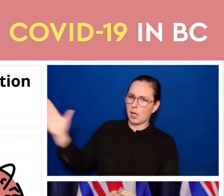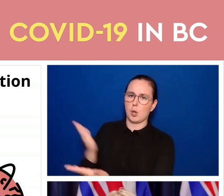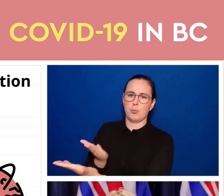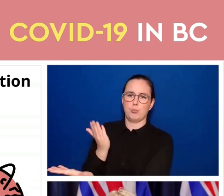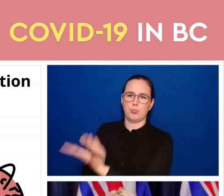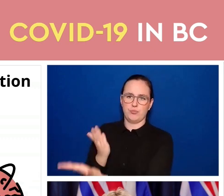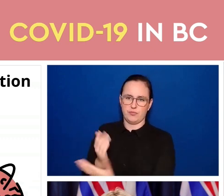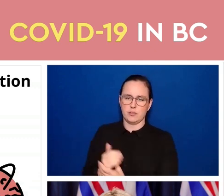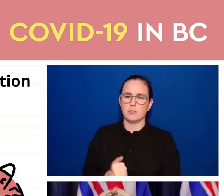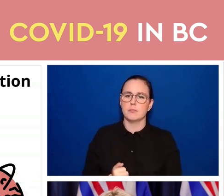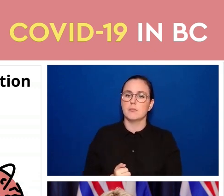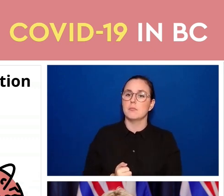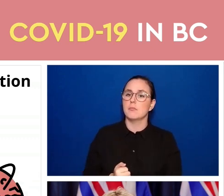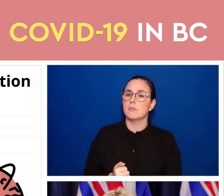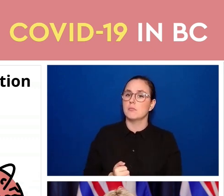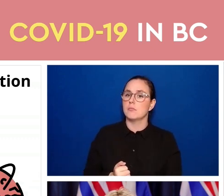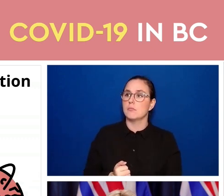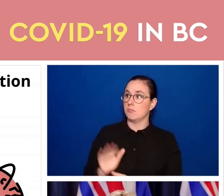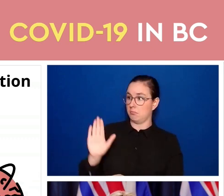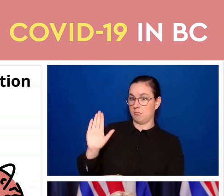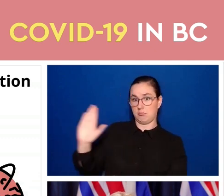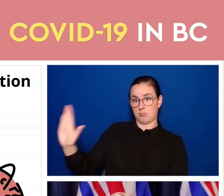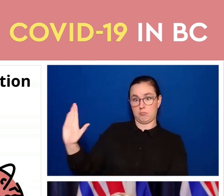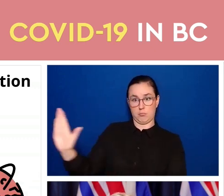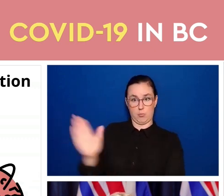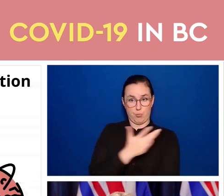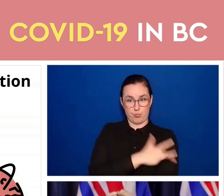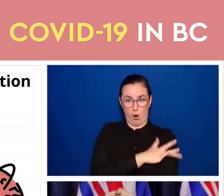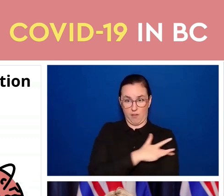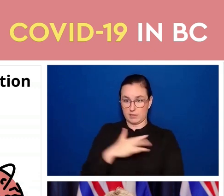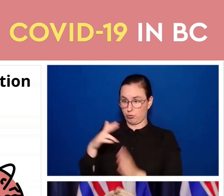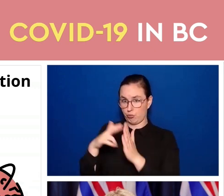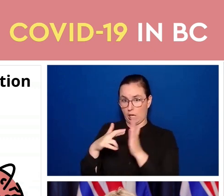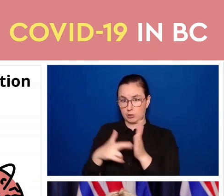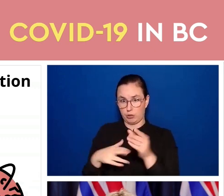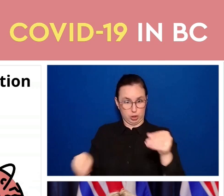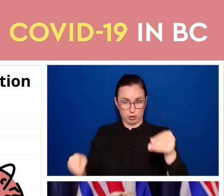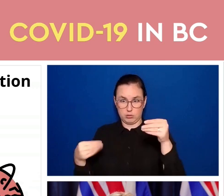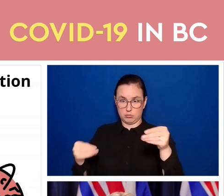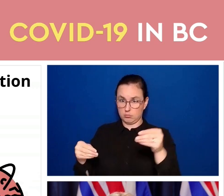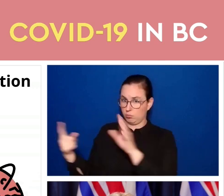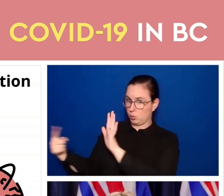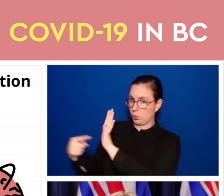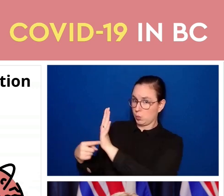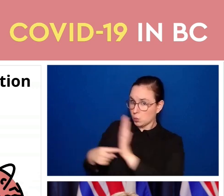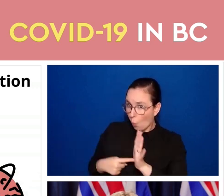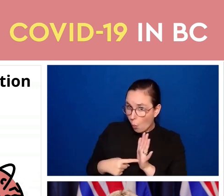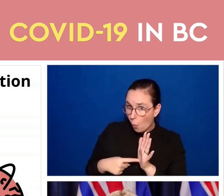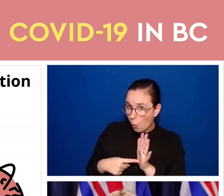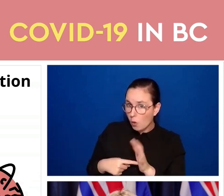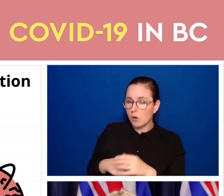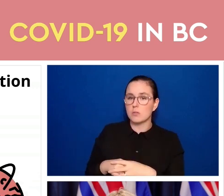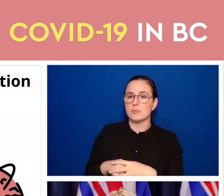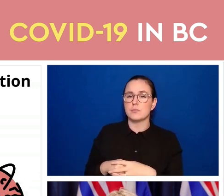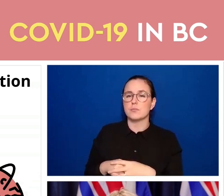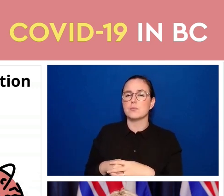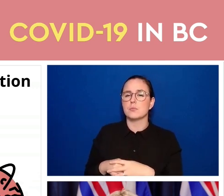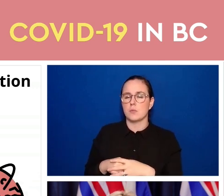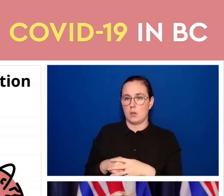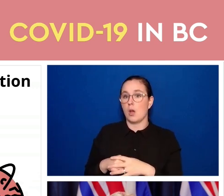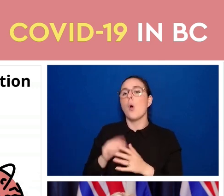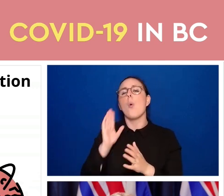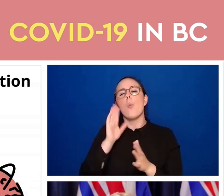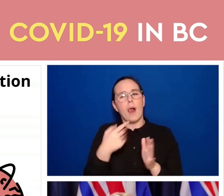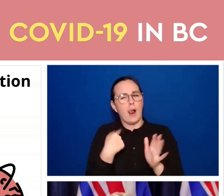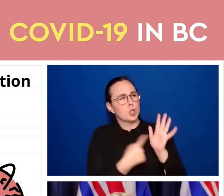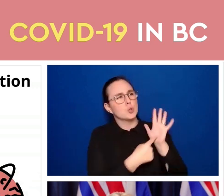recognized vaccine record and we'll have copies of those available for businesses on the business website so they know what they're looking for, as well